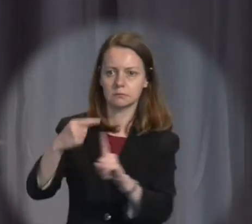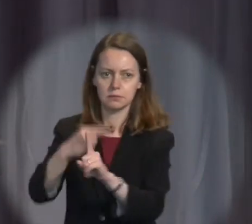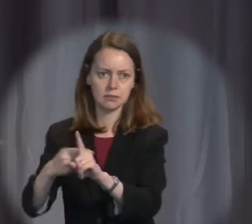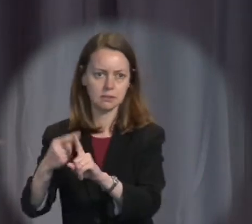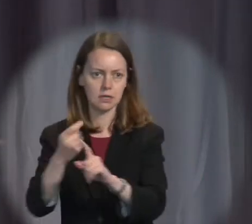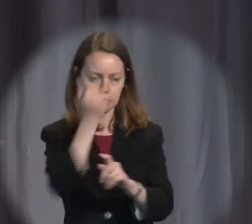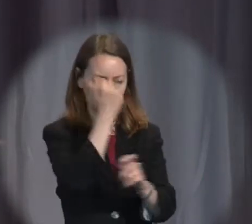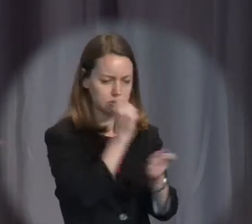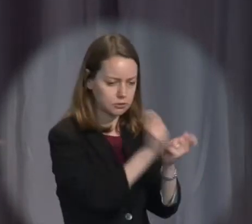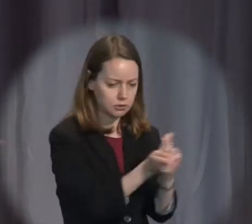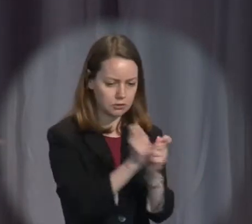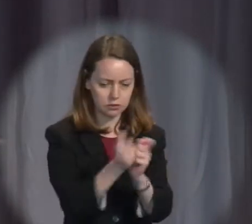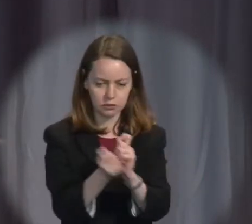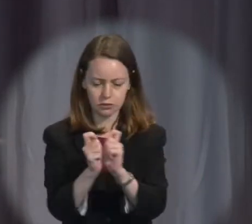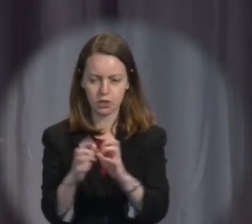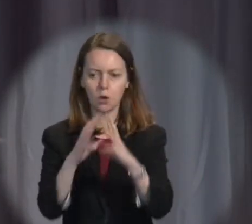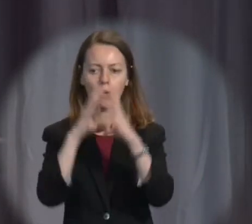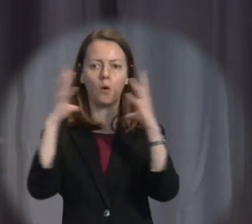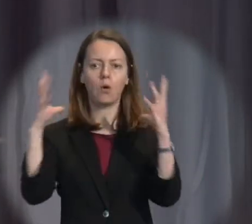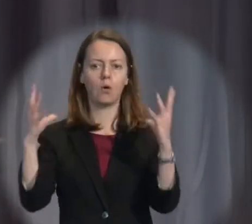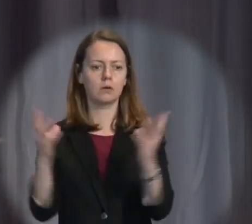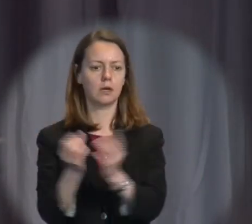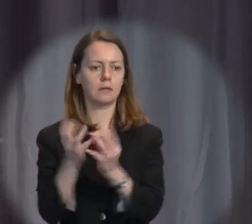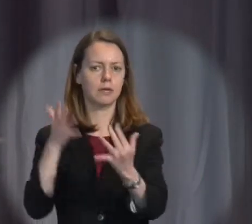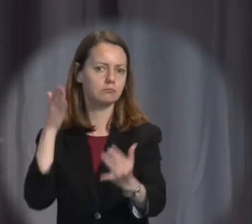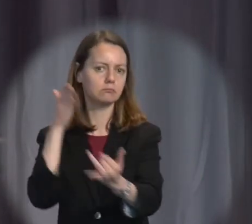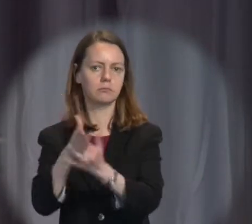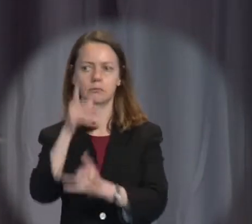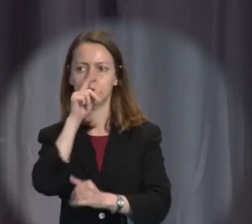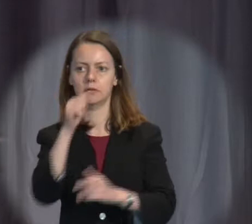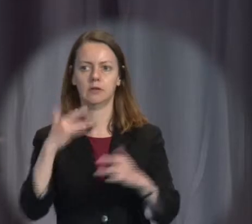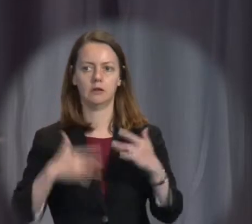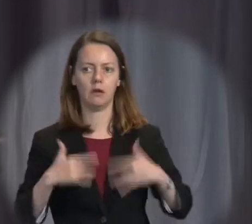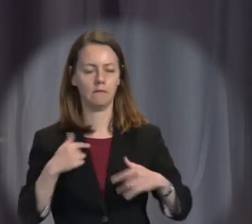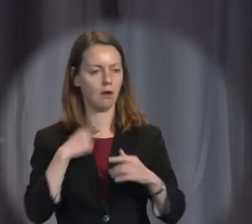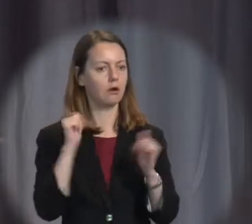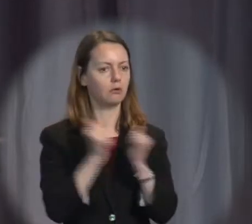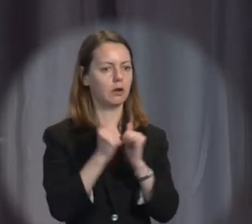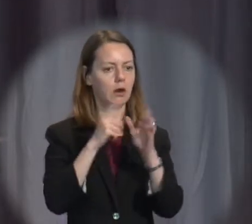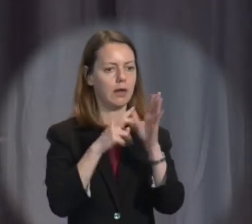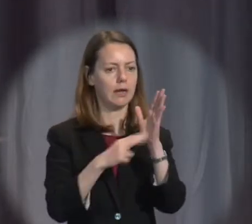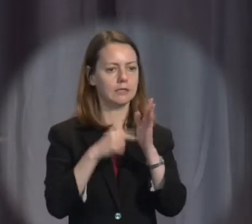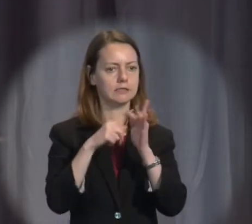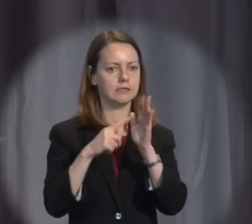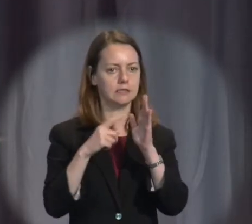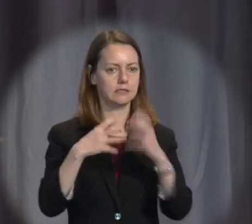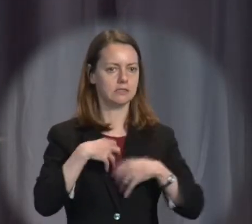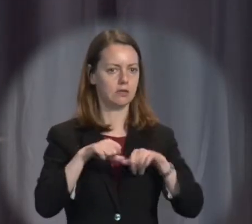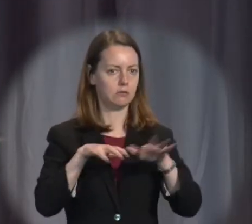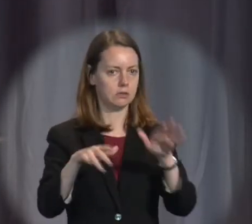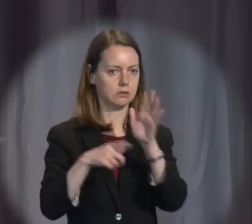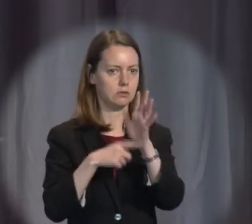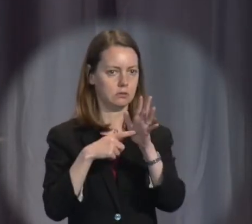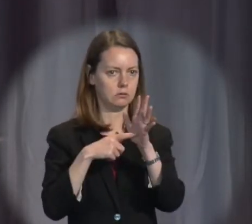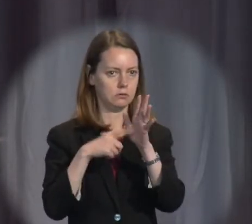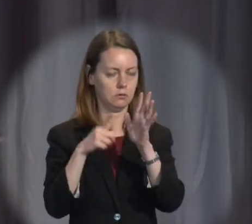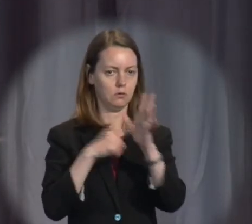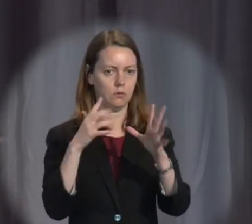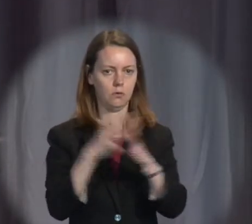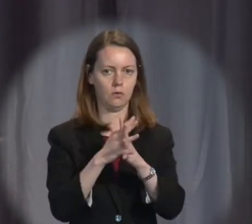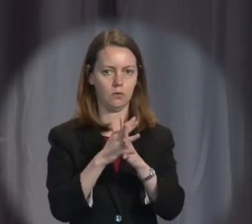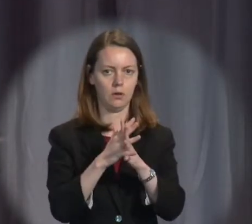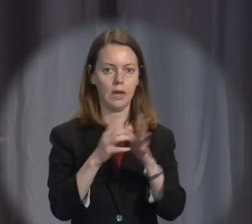and that is very much the case with this anti-terrorism legislation. The Attorney General can grant ASIO questioning warrants